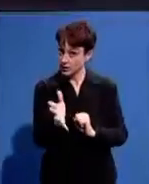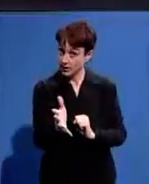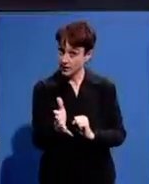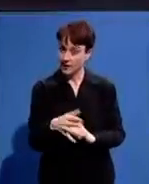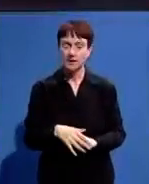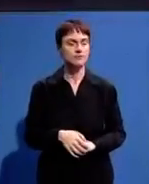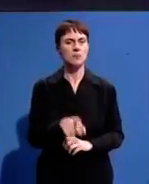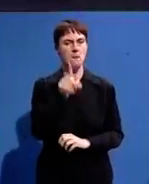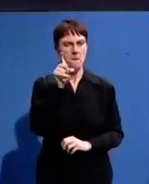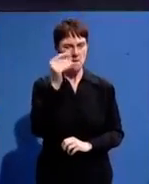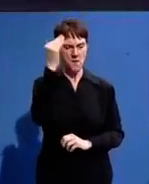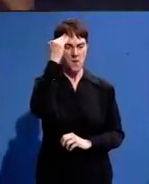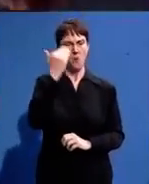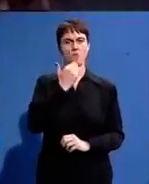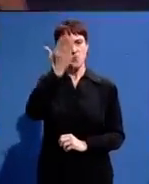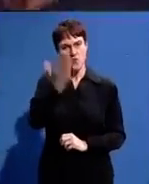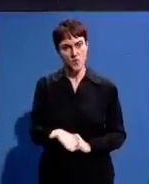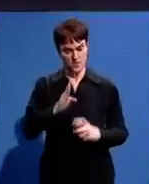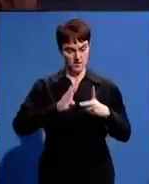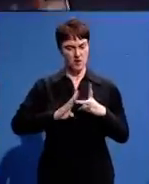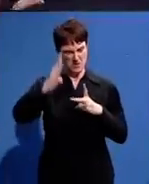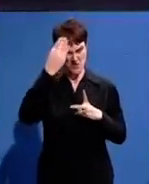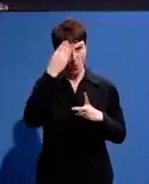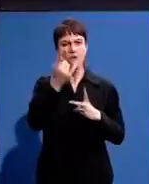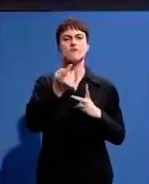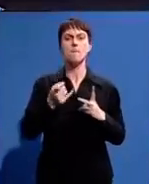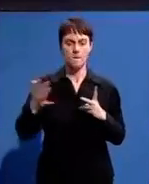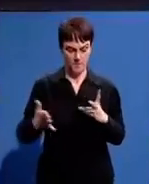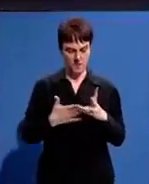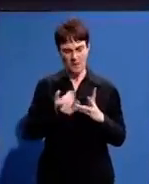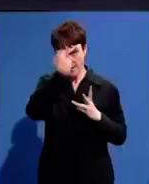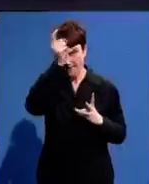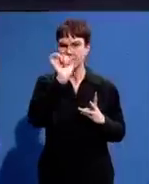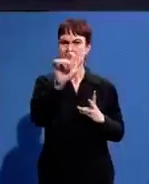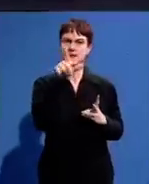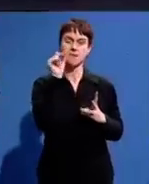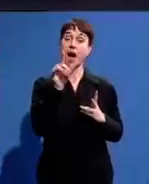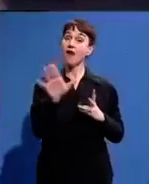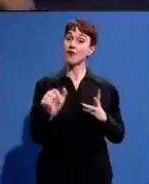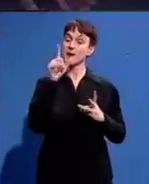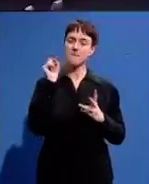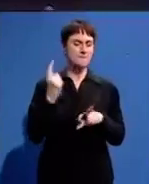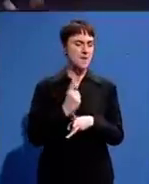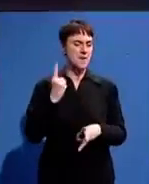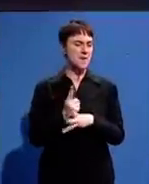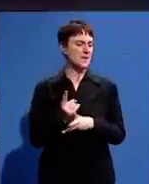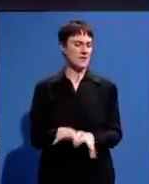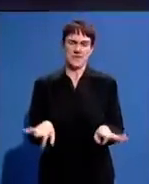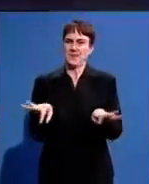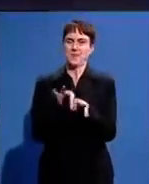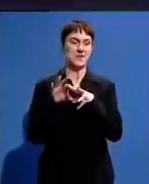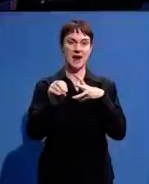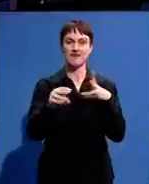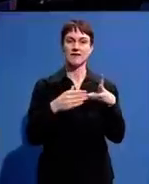come from know who you are know your name understand who gave you your name why they gave your name African names I mean a very very much a very